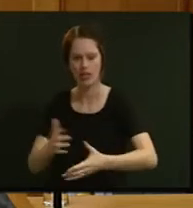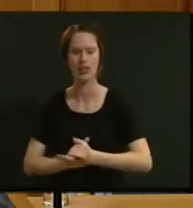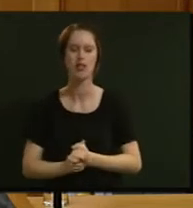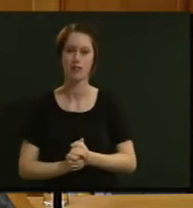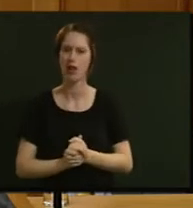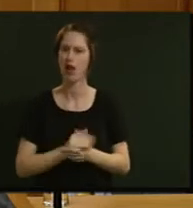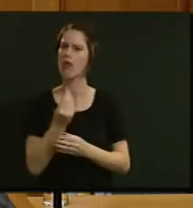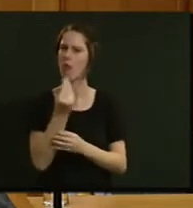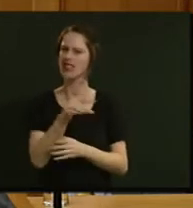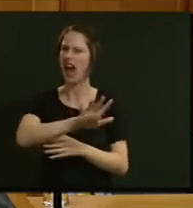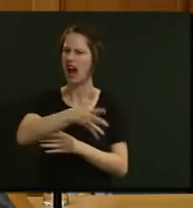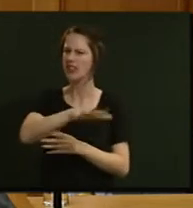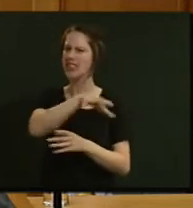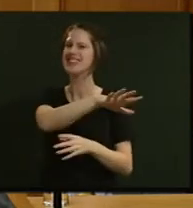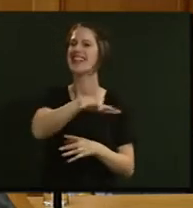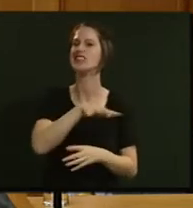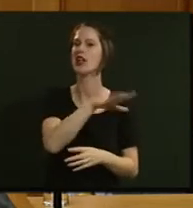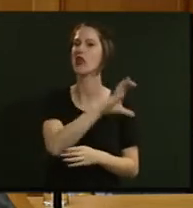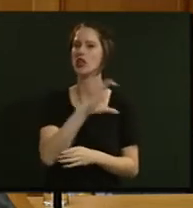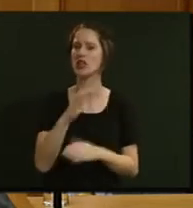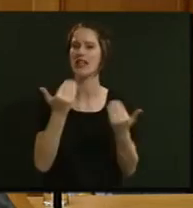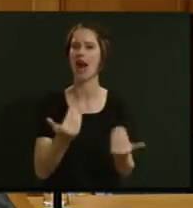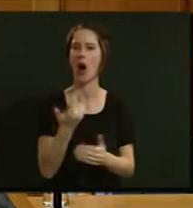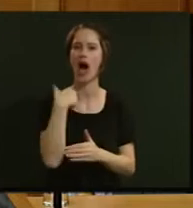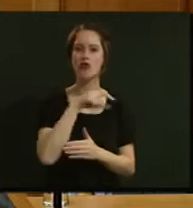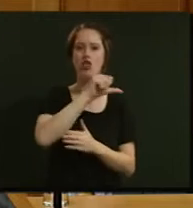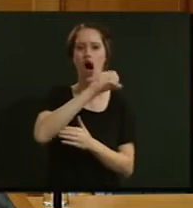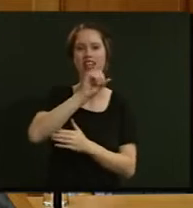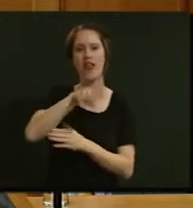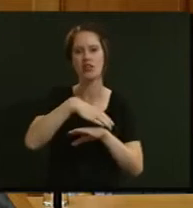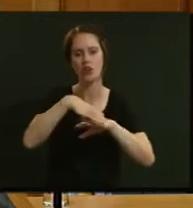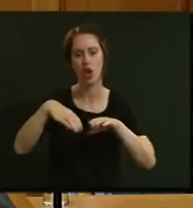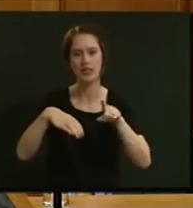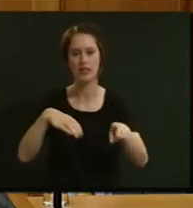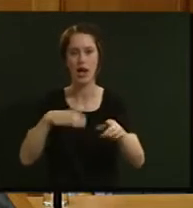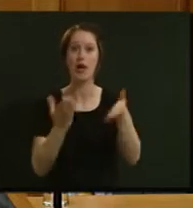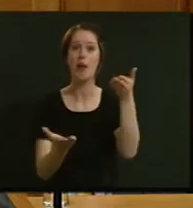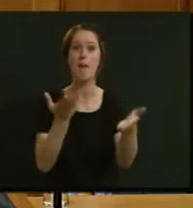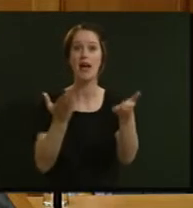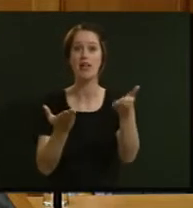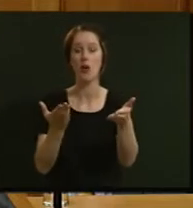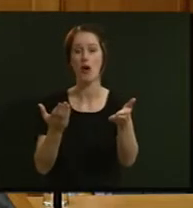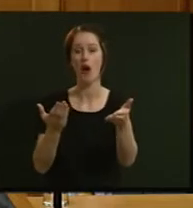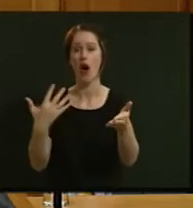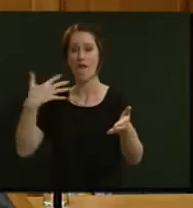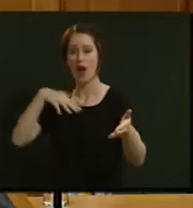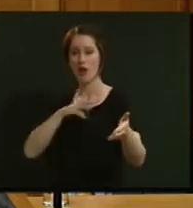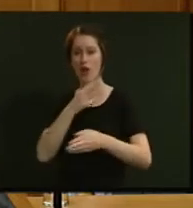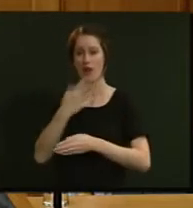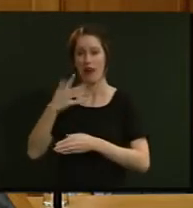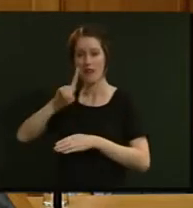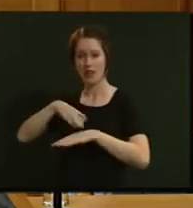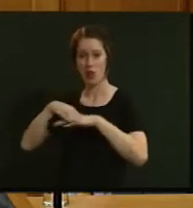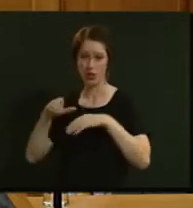the price of an average section in Christchurch is now $190,000 as compared with $530,000